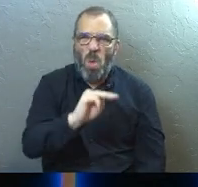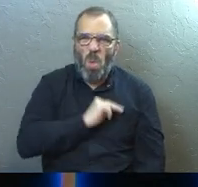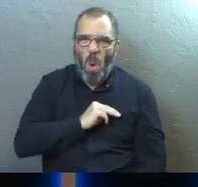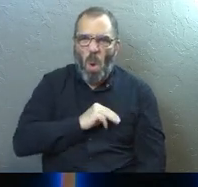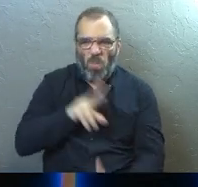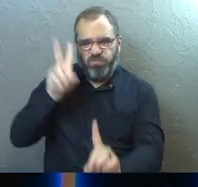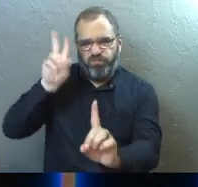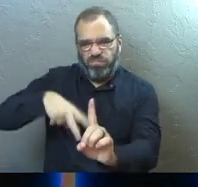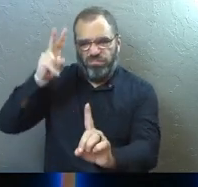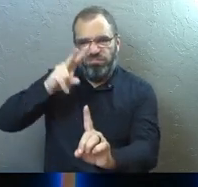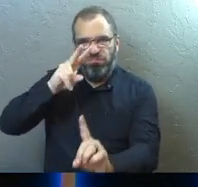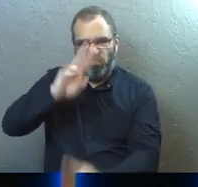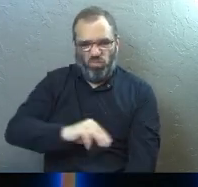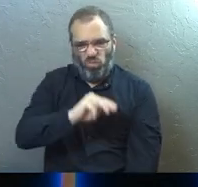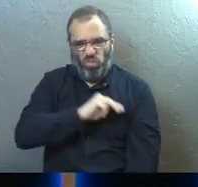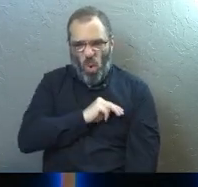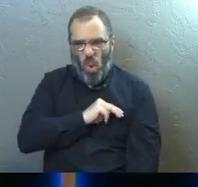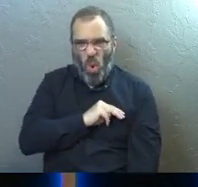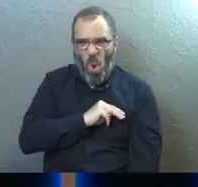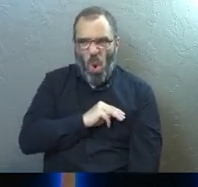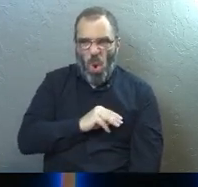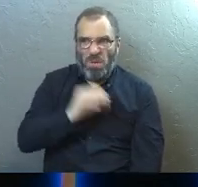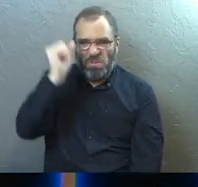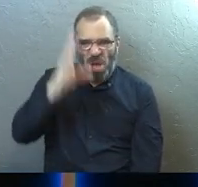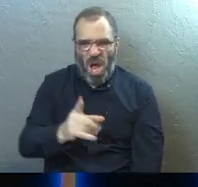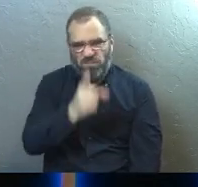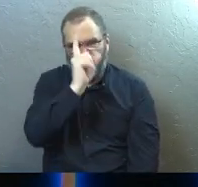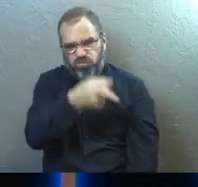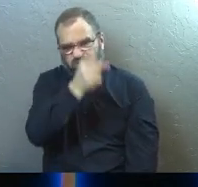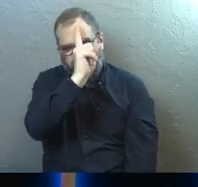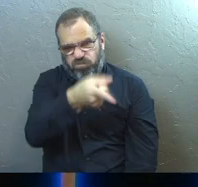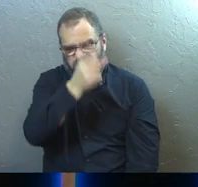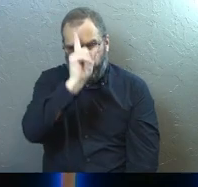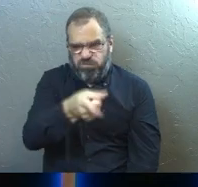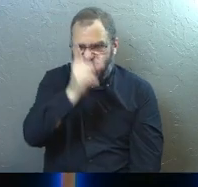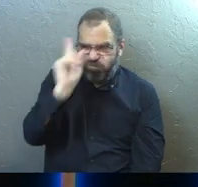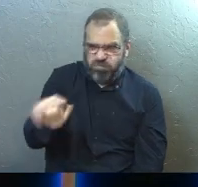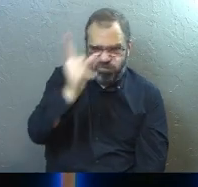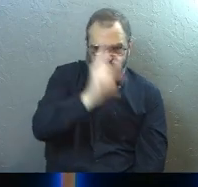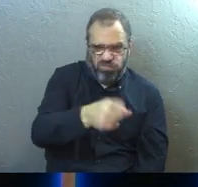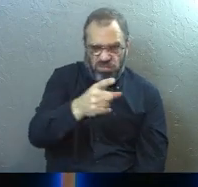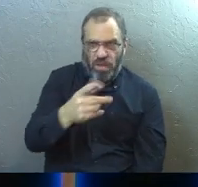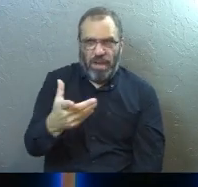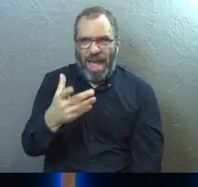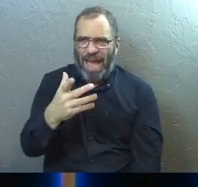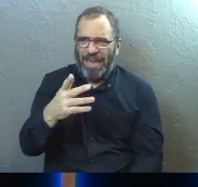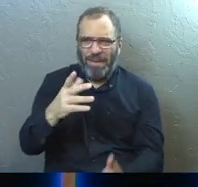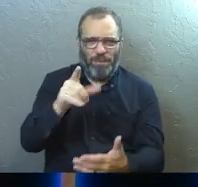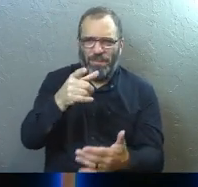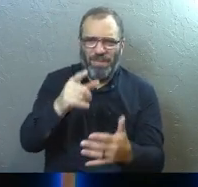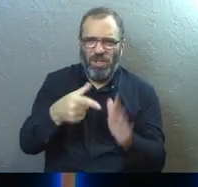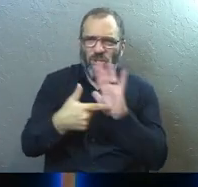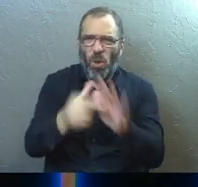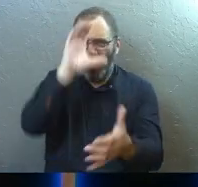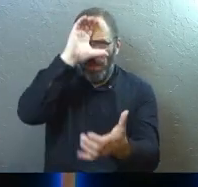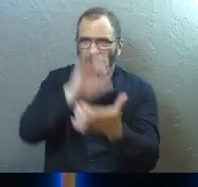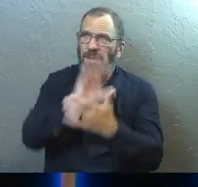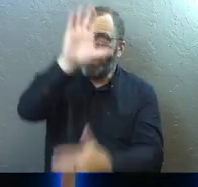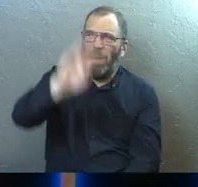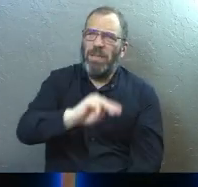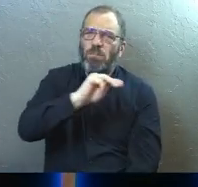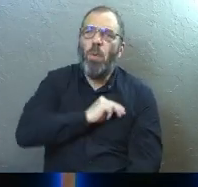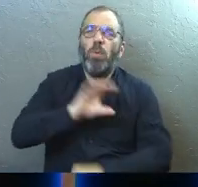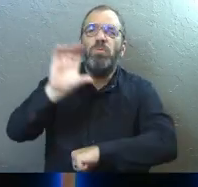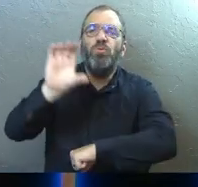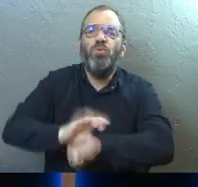moral image and what your moral image individually conveys about his moral